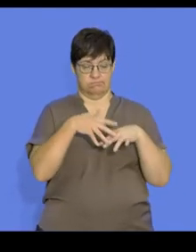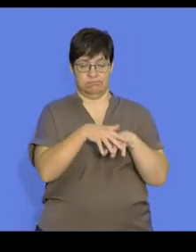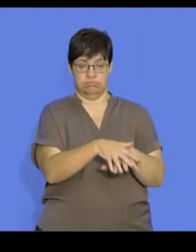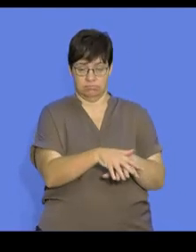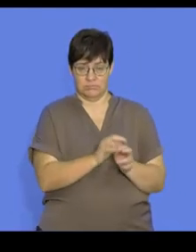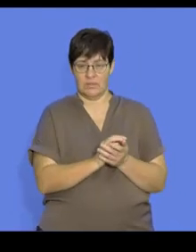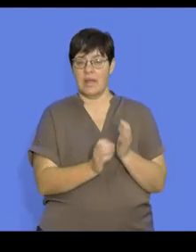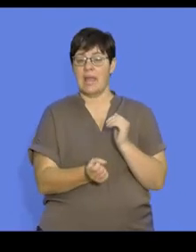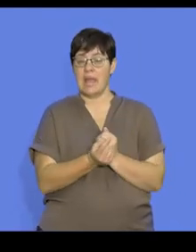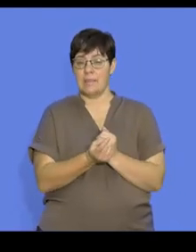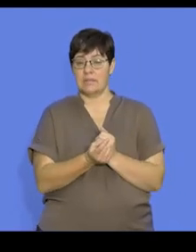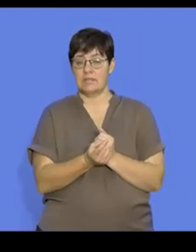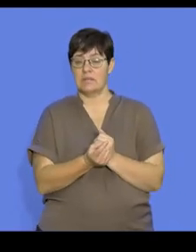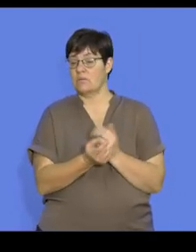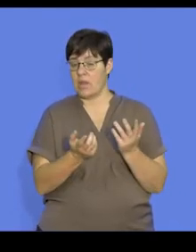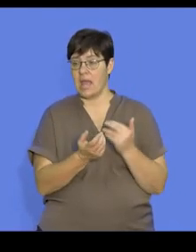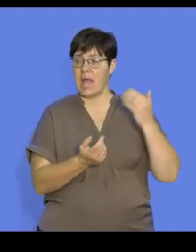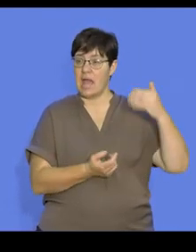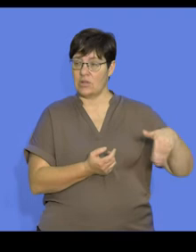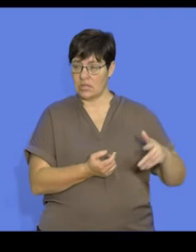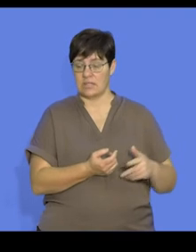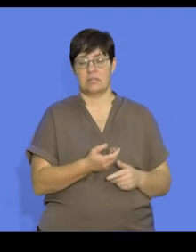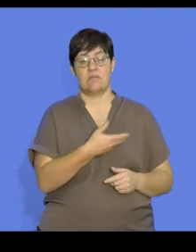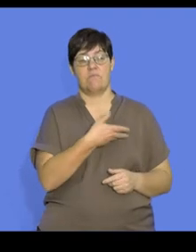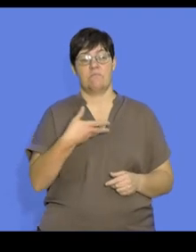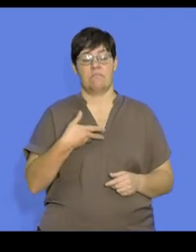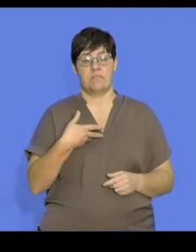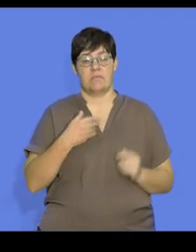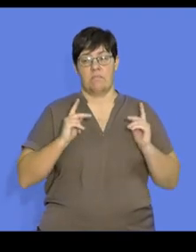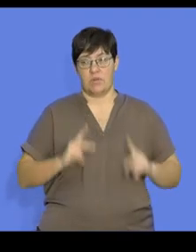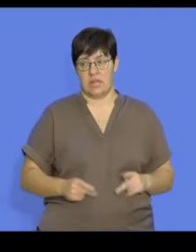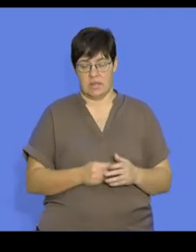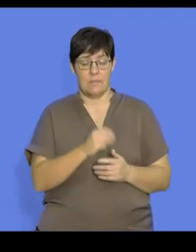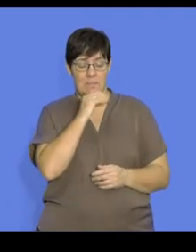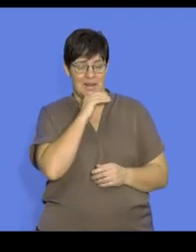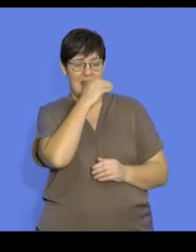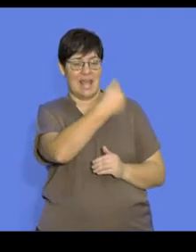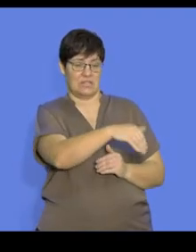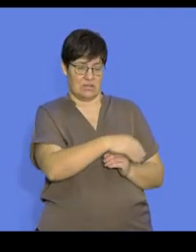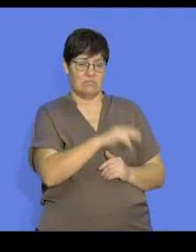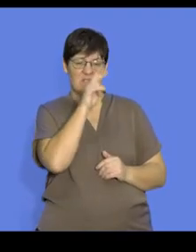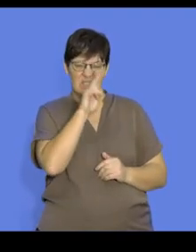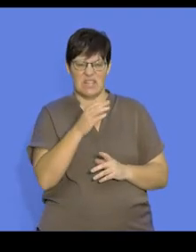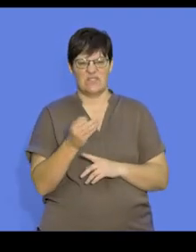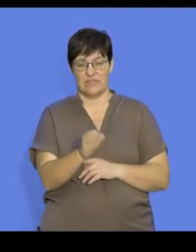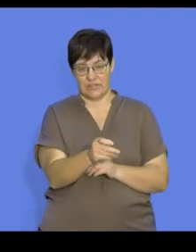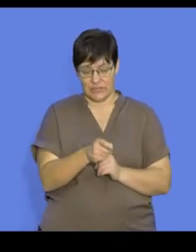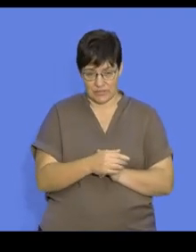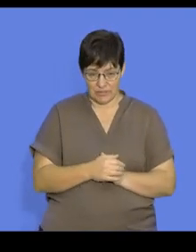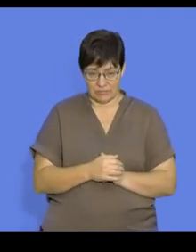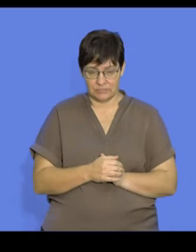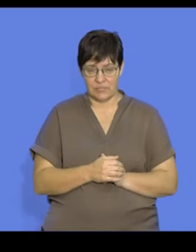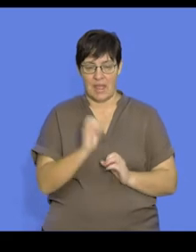occurs outside the female's body, and when it does, we say that it's external. Here we look at the release of